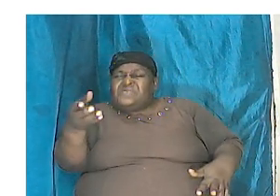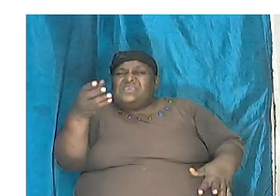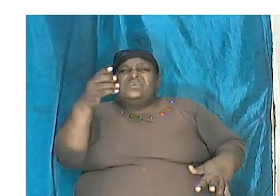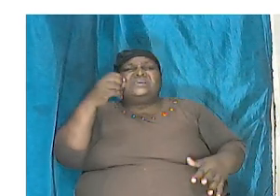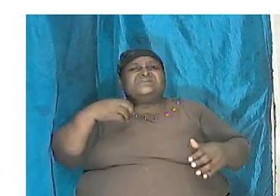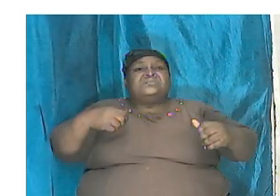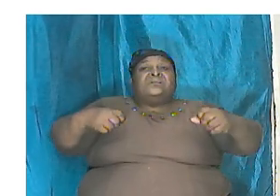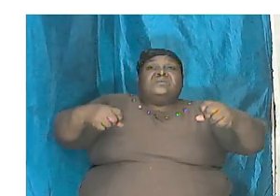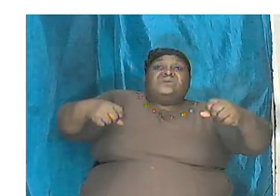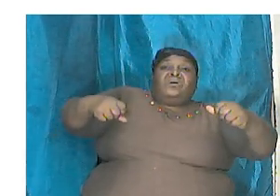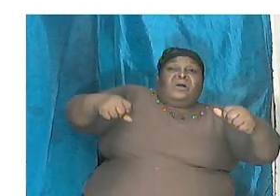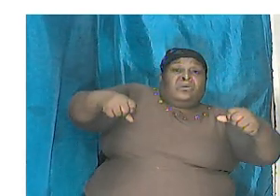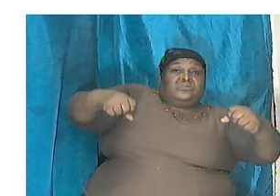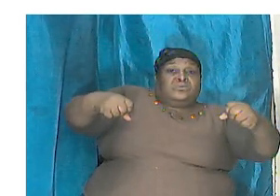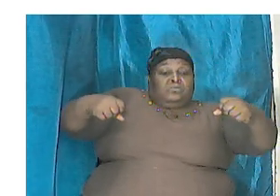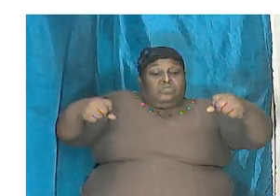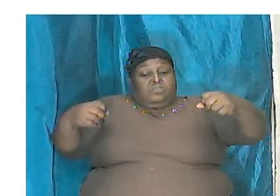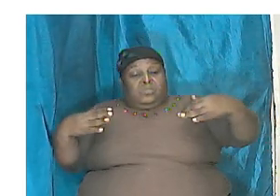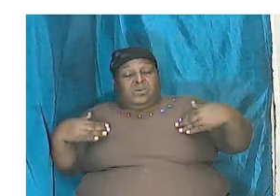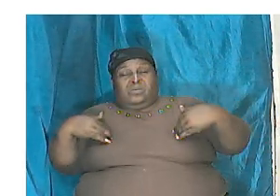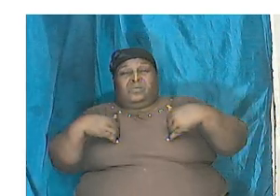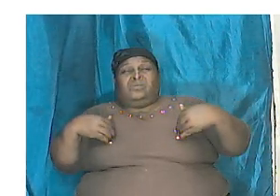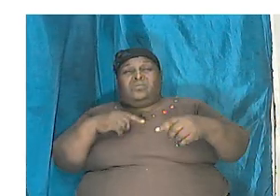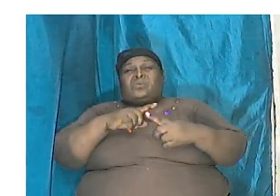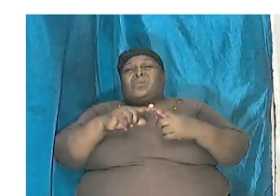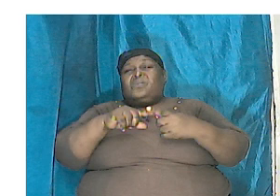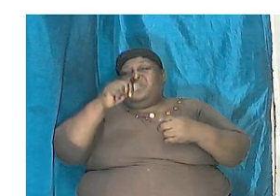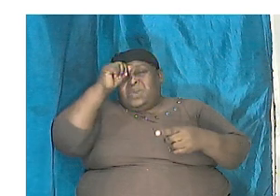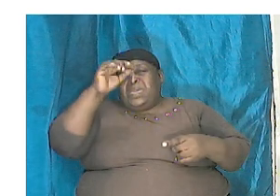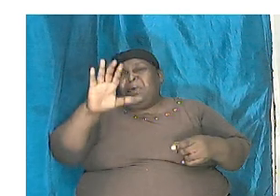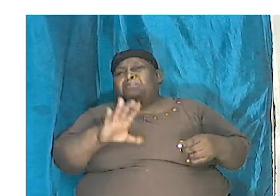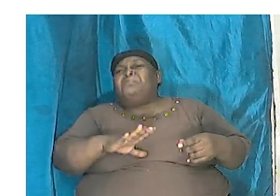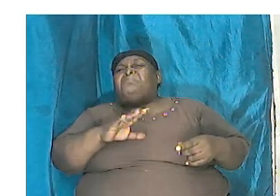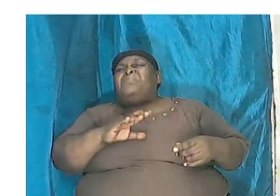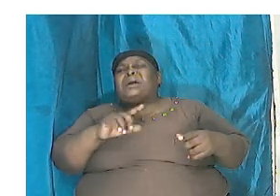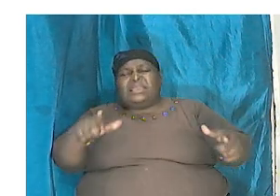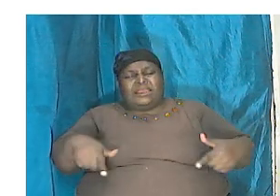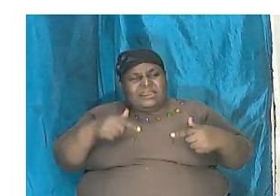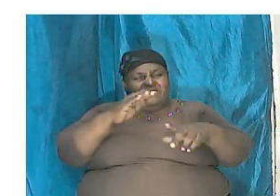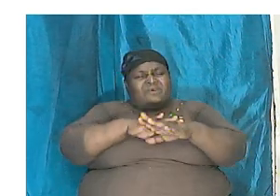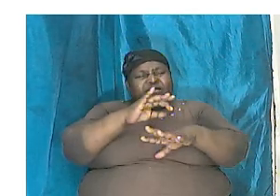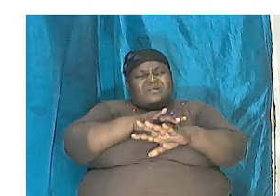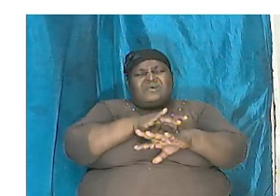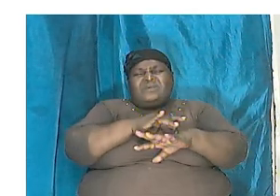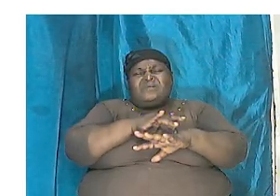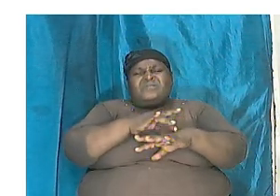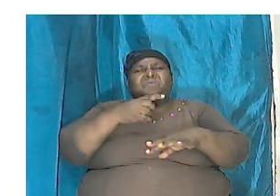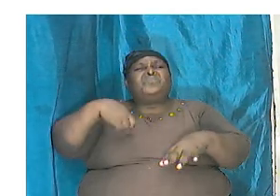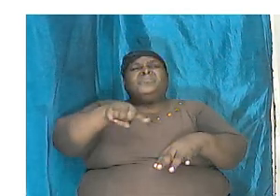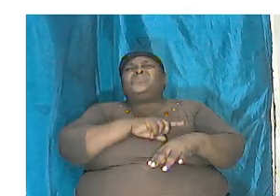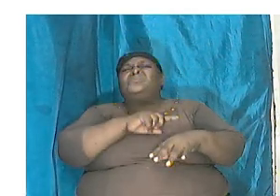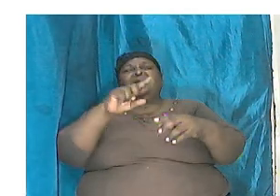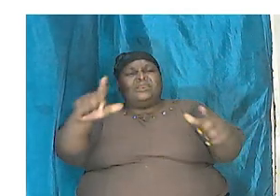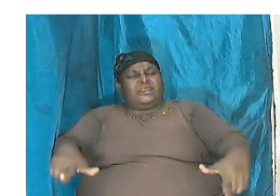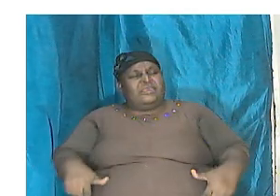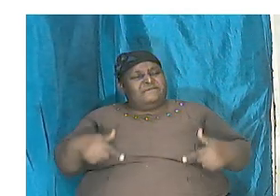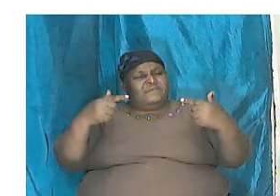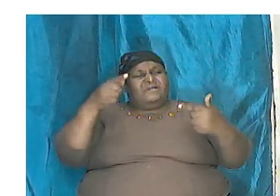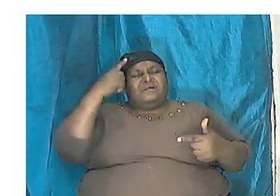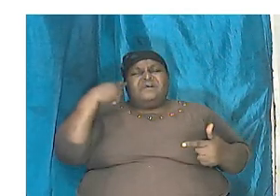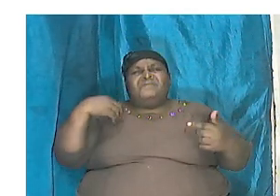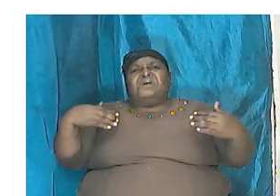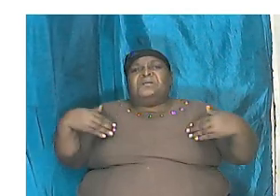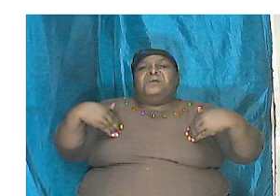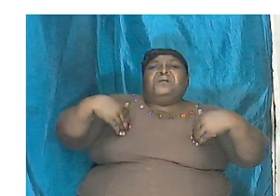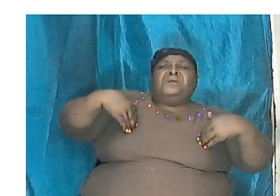these massive creatures were here when men were here we could not survive to be around today because they would have devoured us